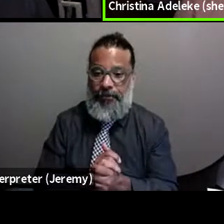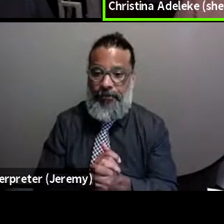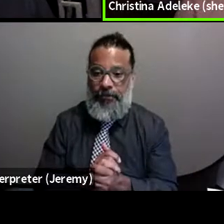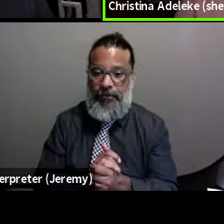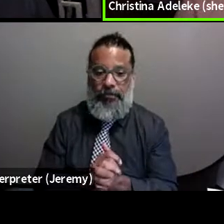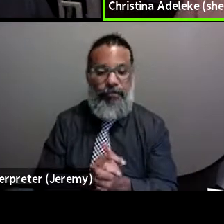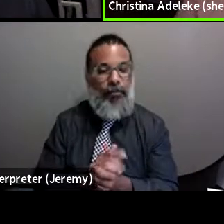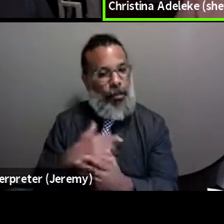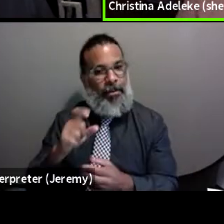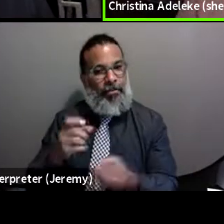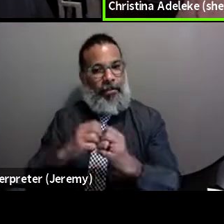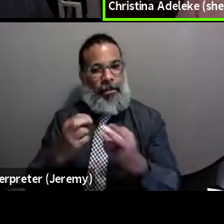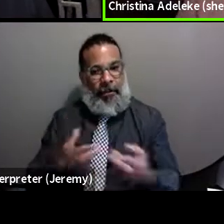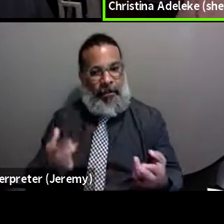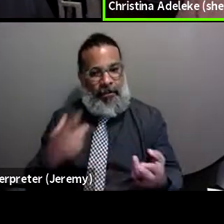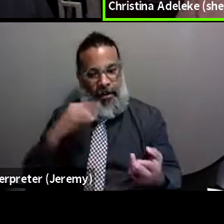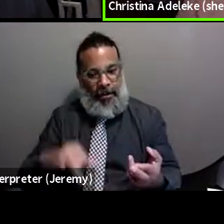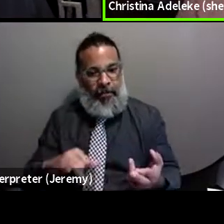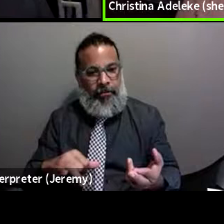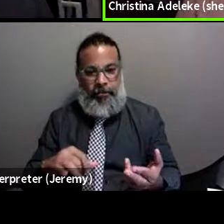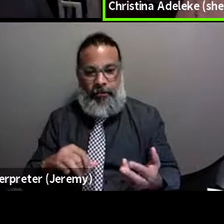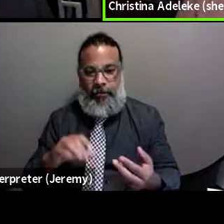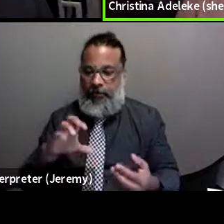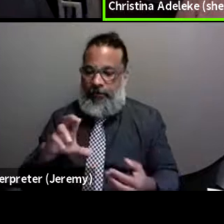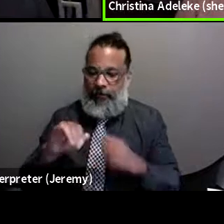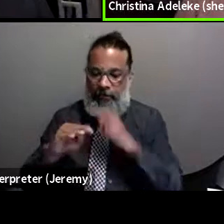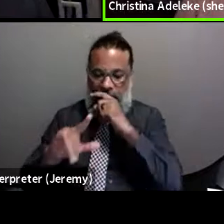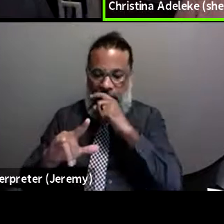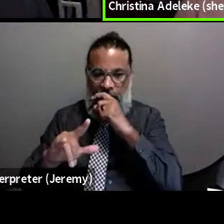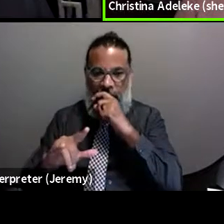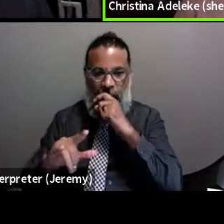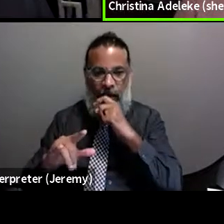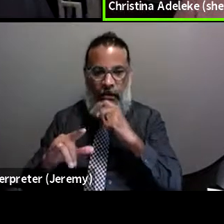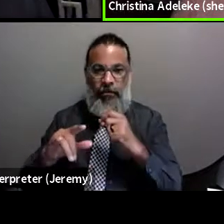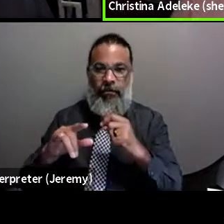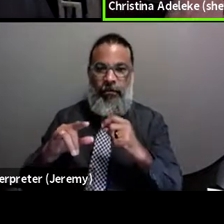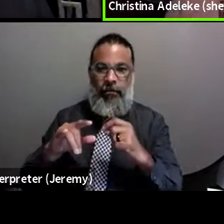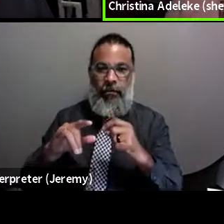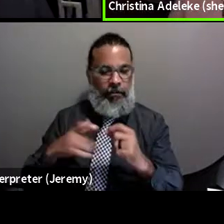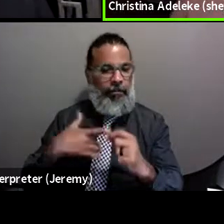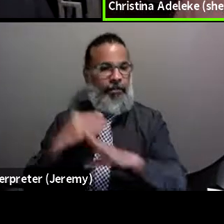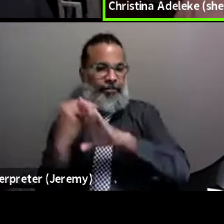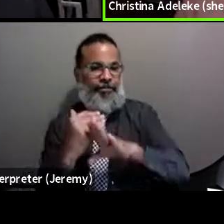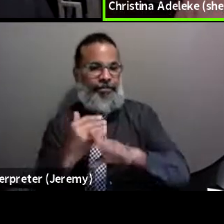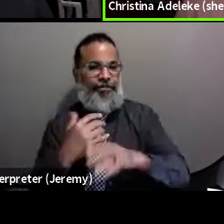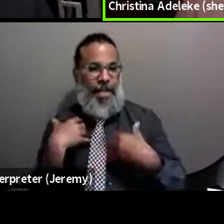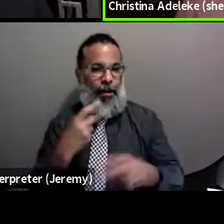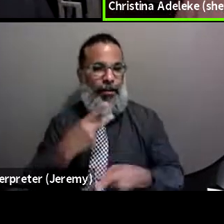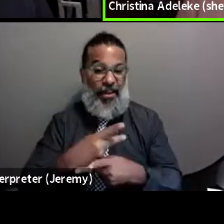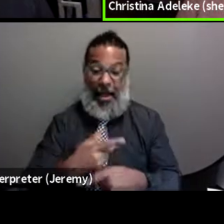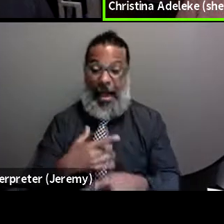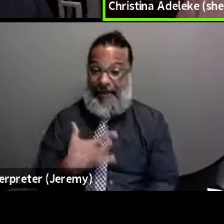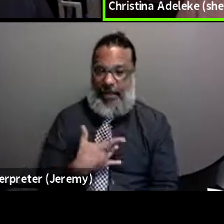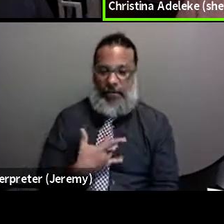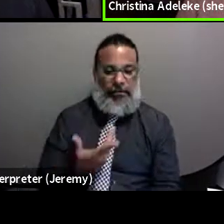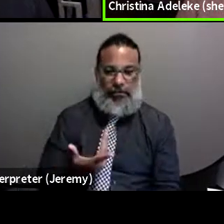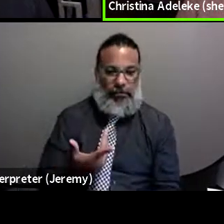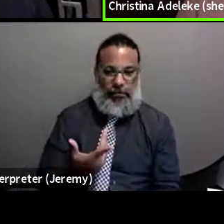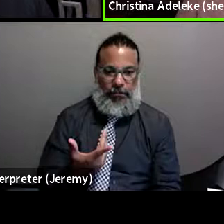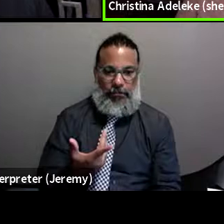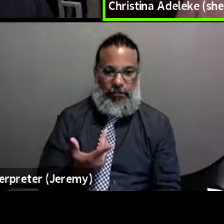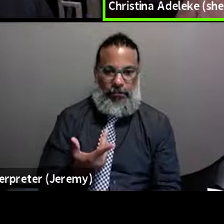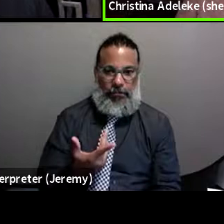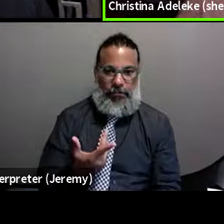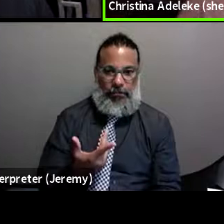resources for that. But that criminal piece, it gets in the way of the healthcare piece, so I feel like that would be,